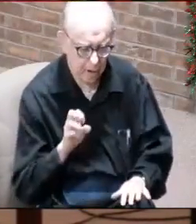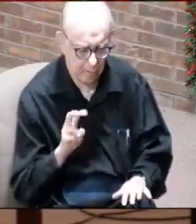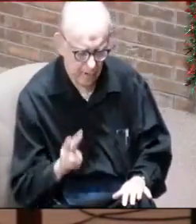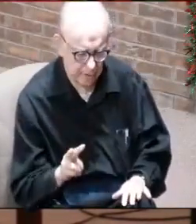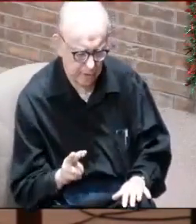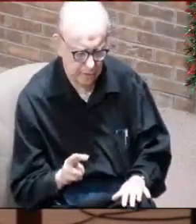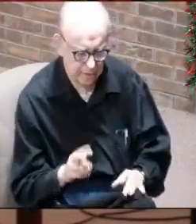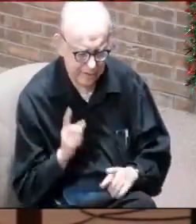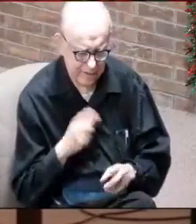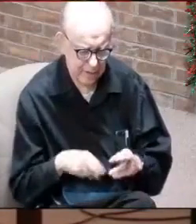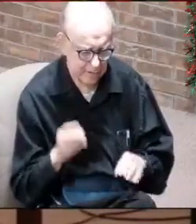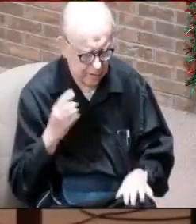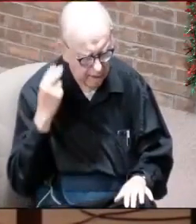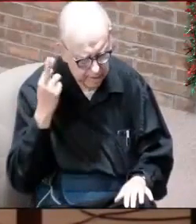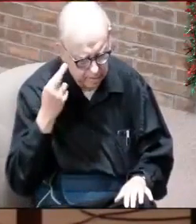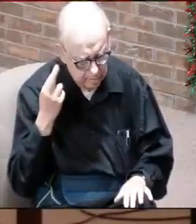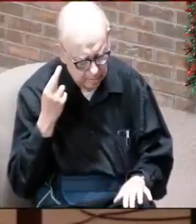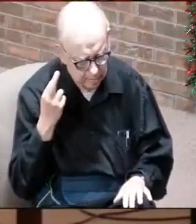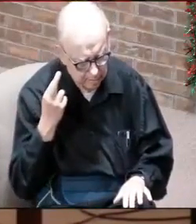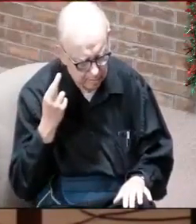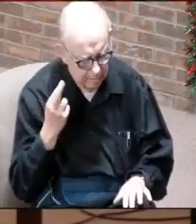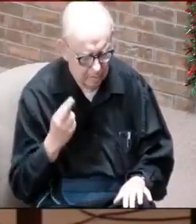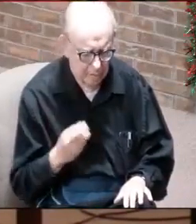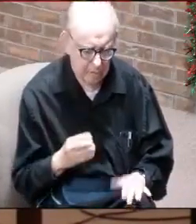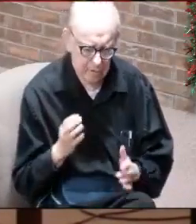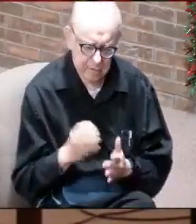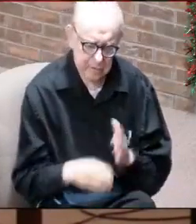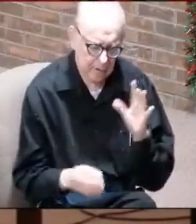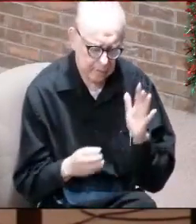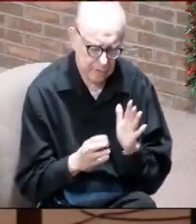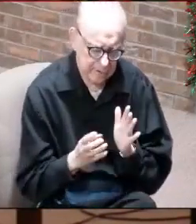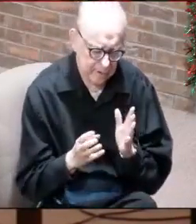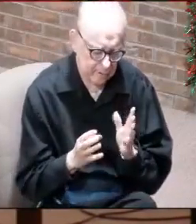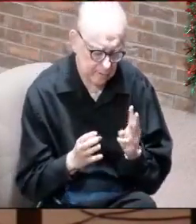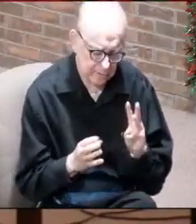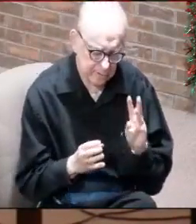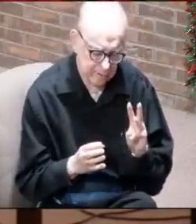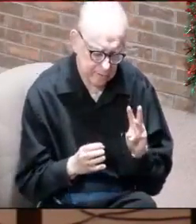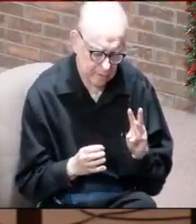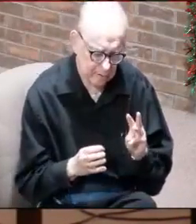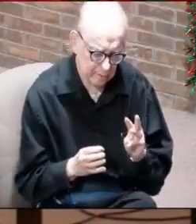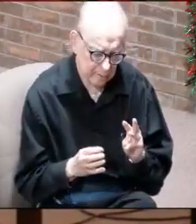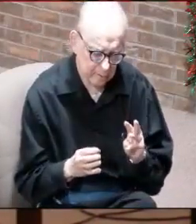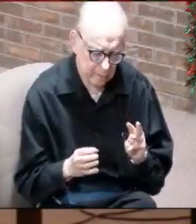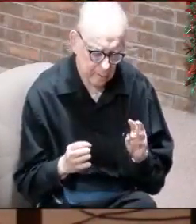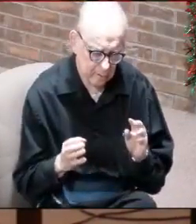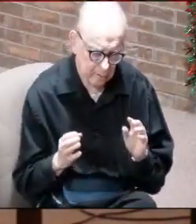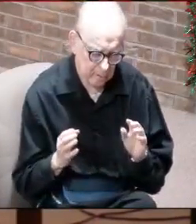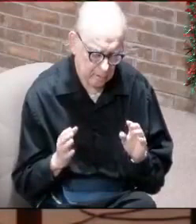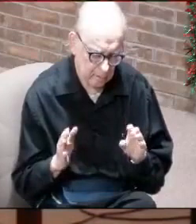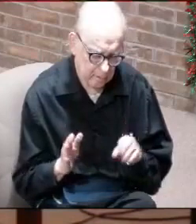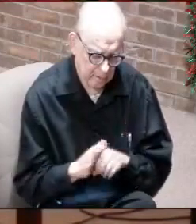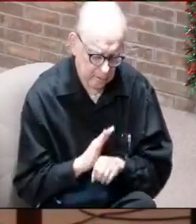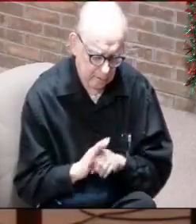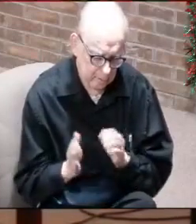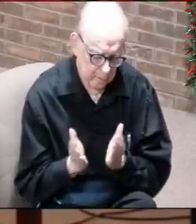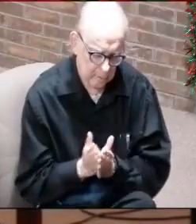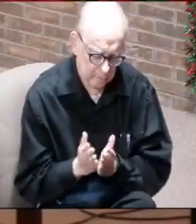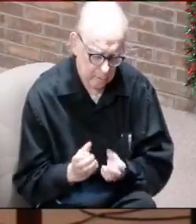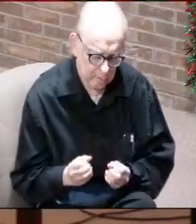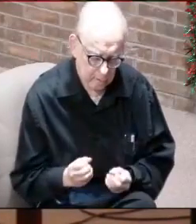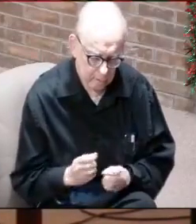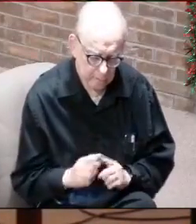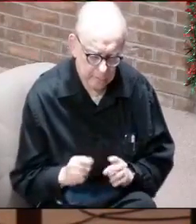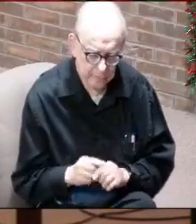I know it's a very controversial and everything else of a whole book and so many